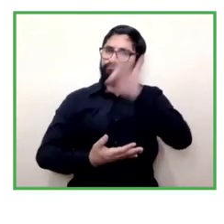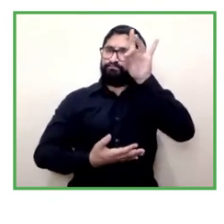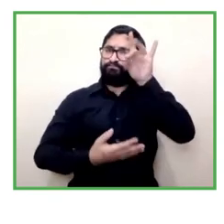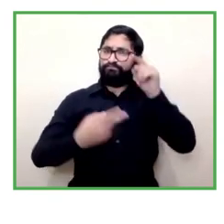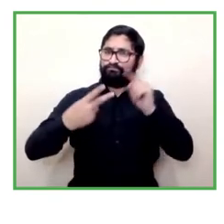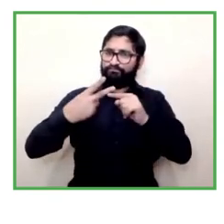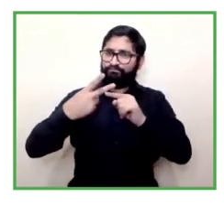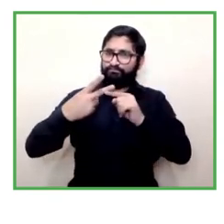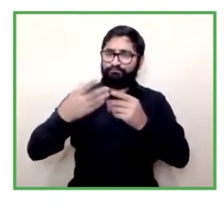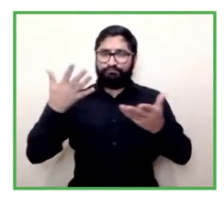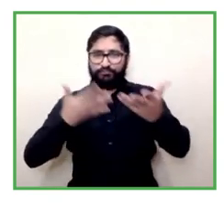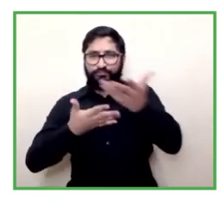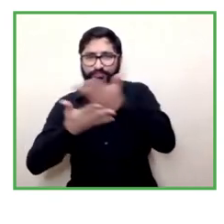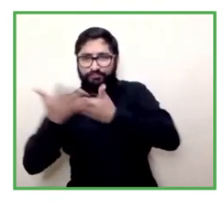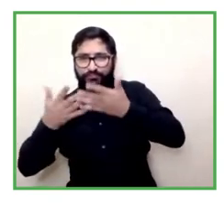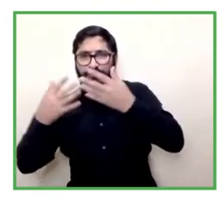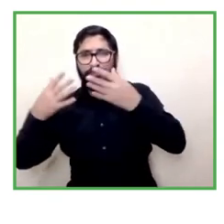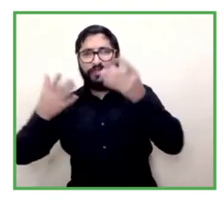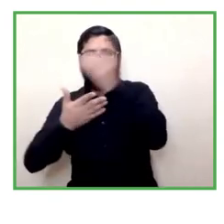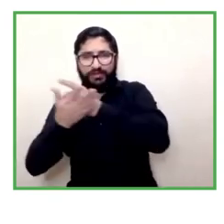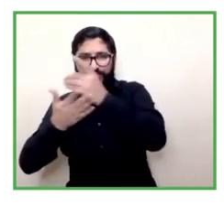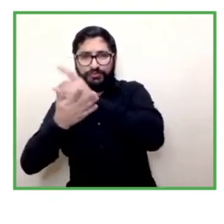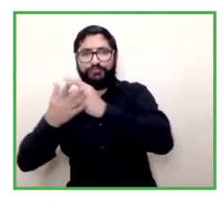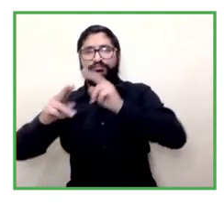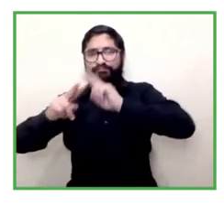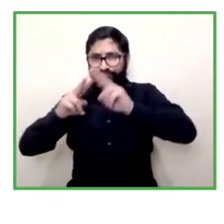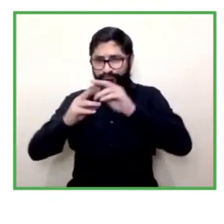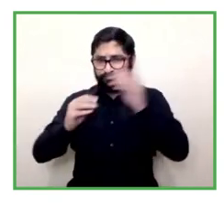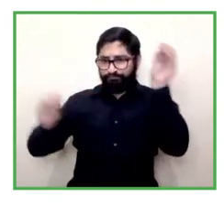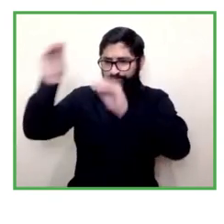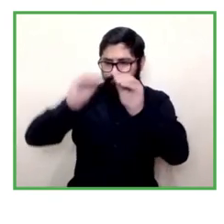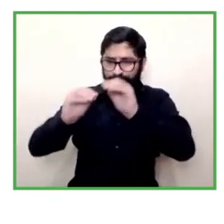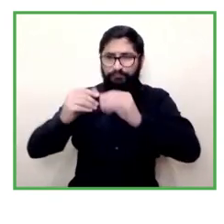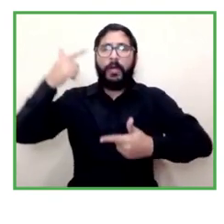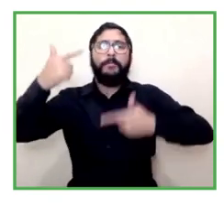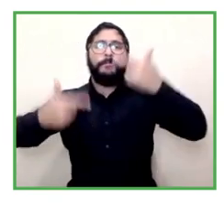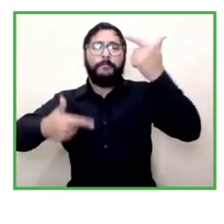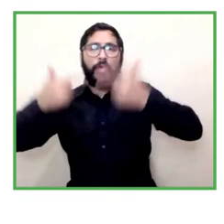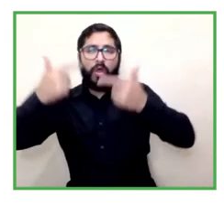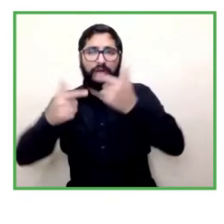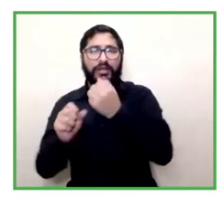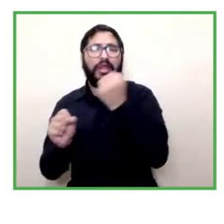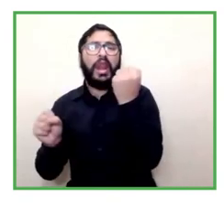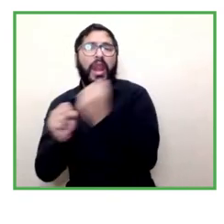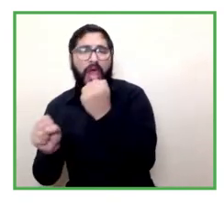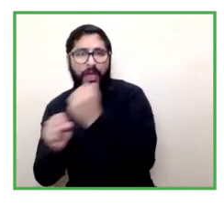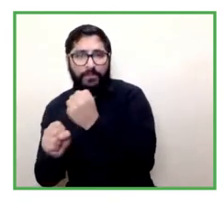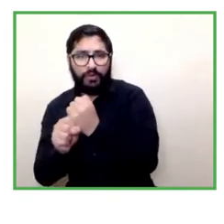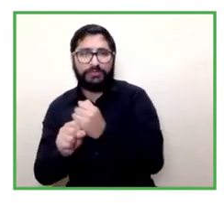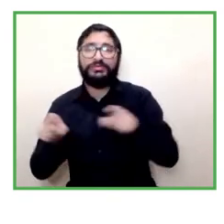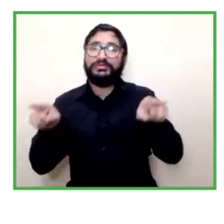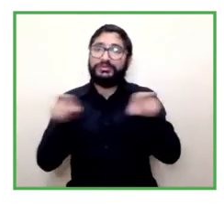challenging when creating the policies for home working at home for teleworking and